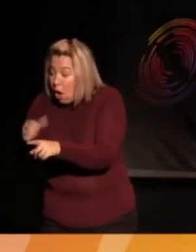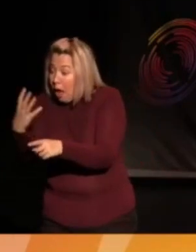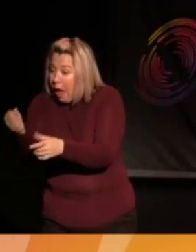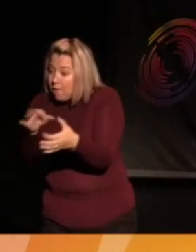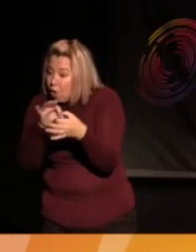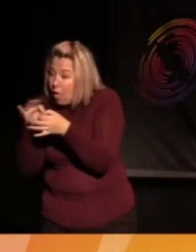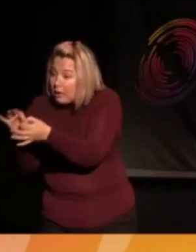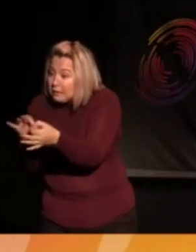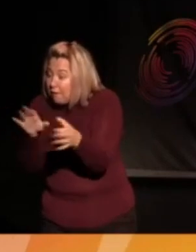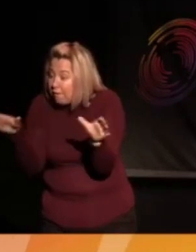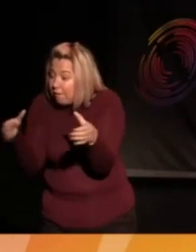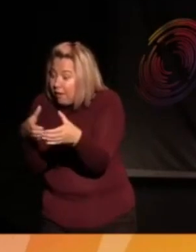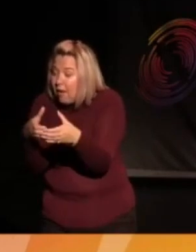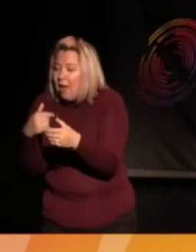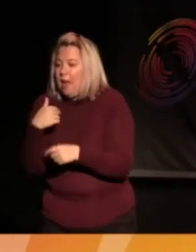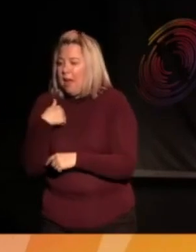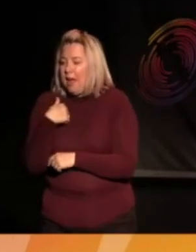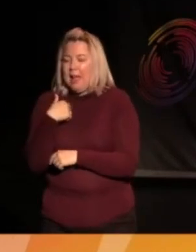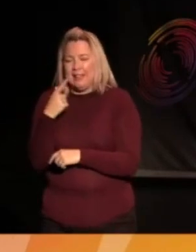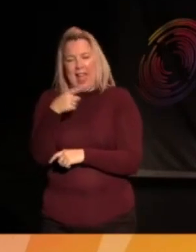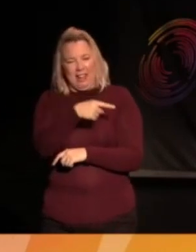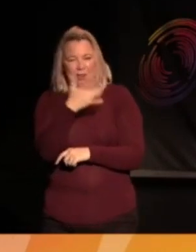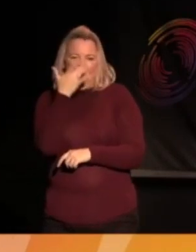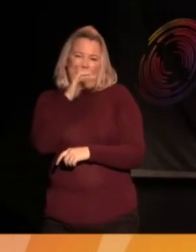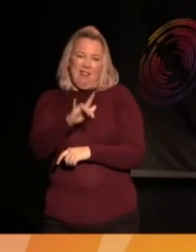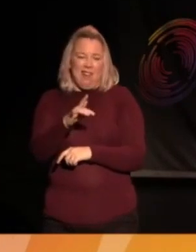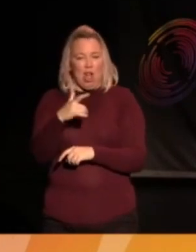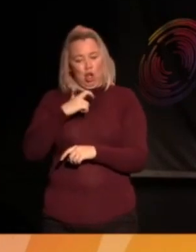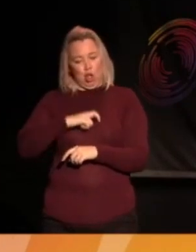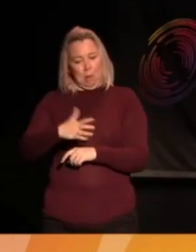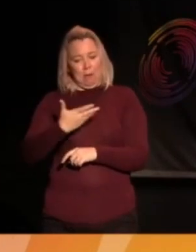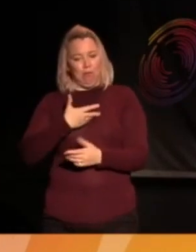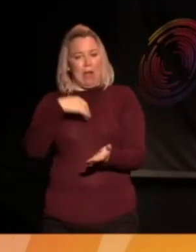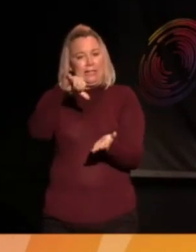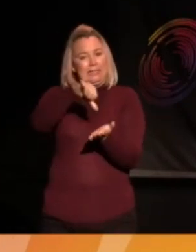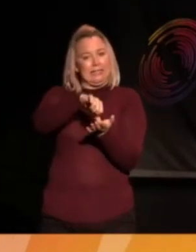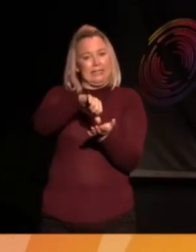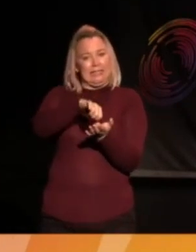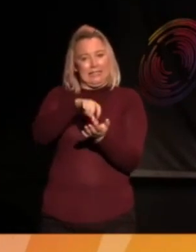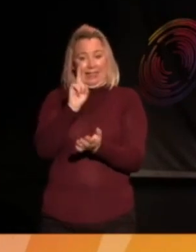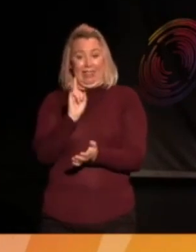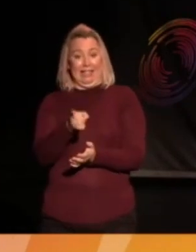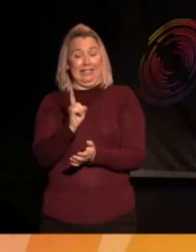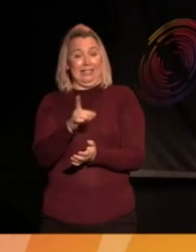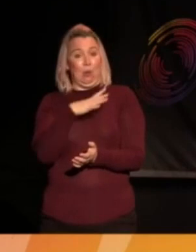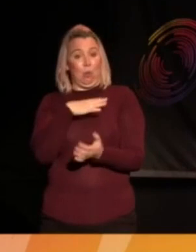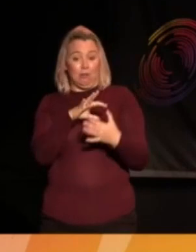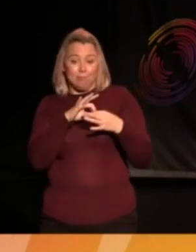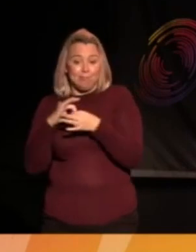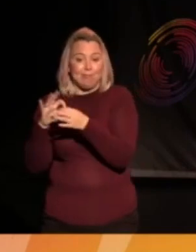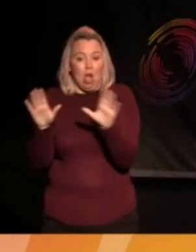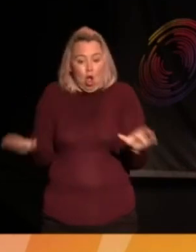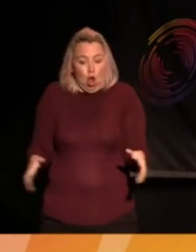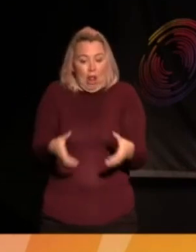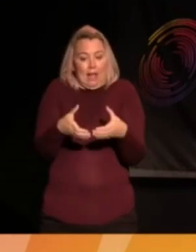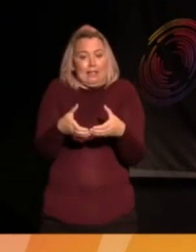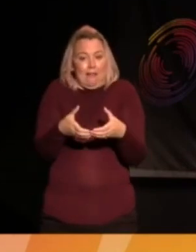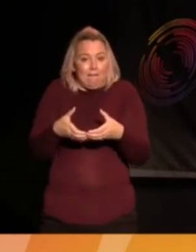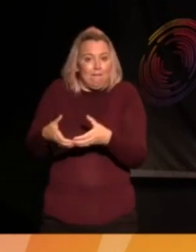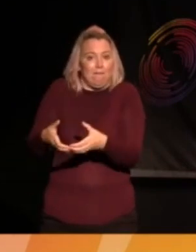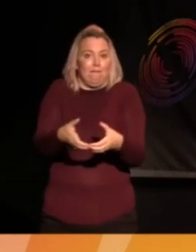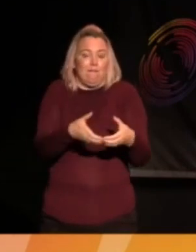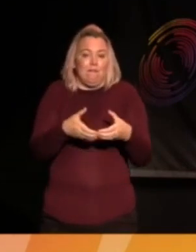it's that imagined human rights city that I'd like to see. so, yeah, that was maybe a